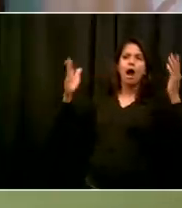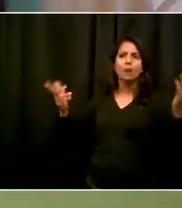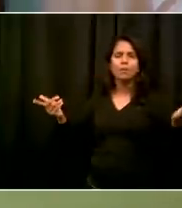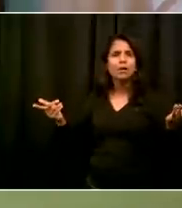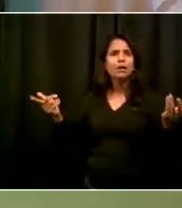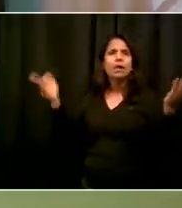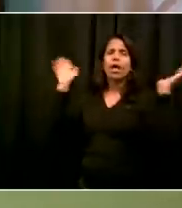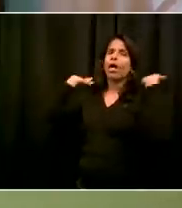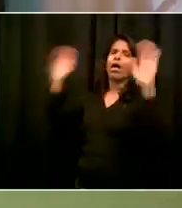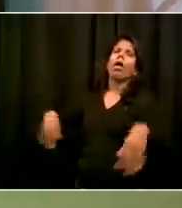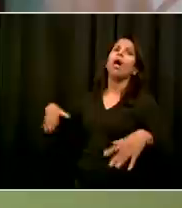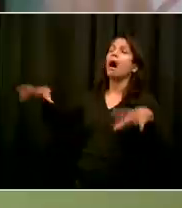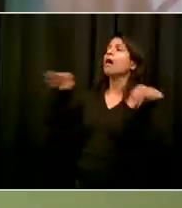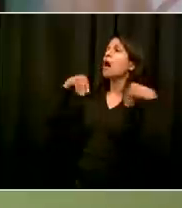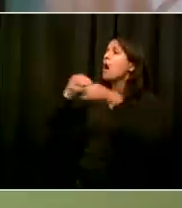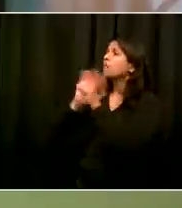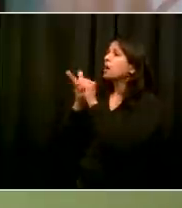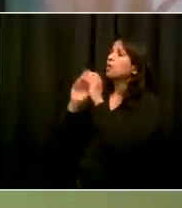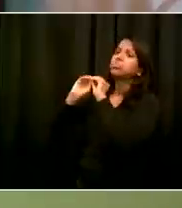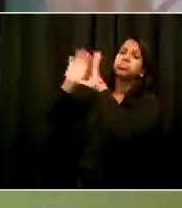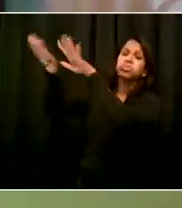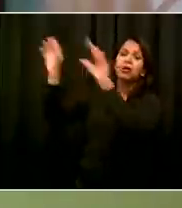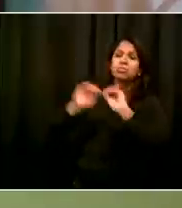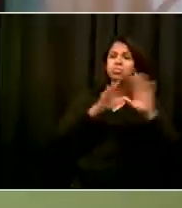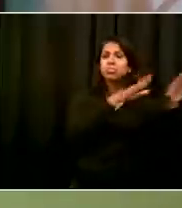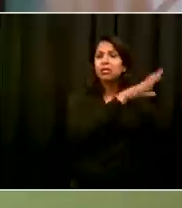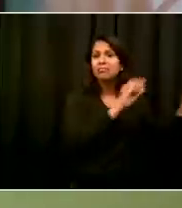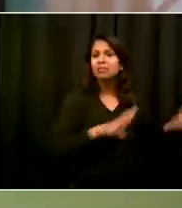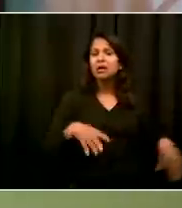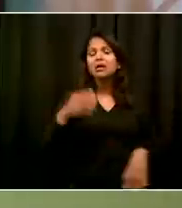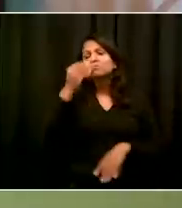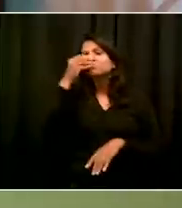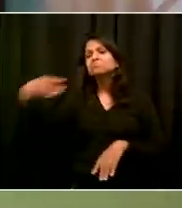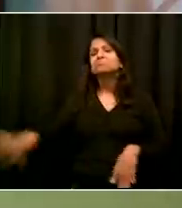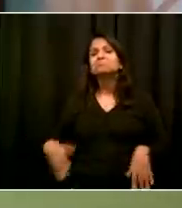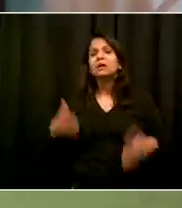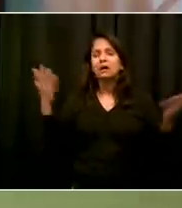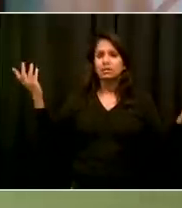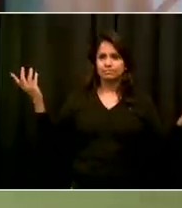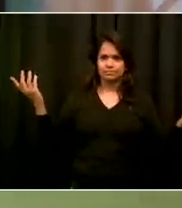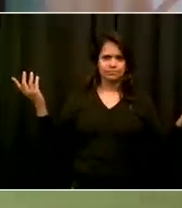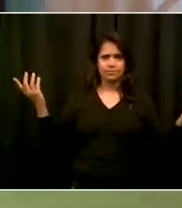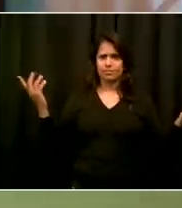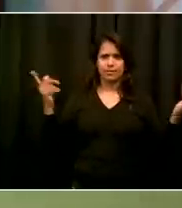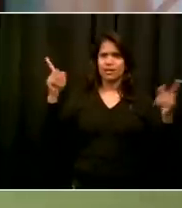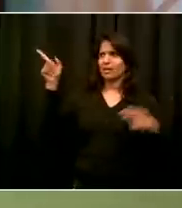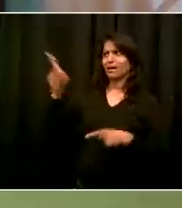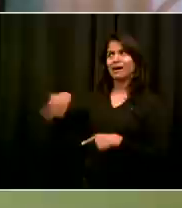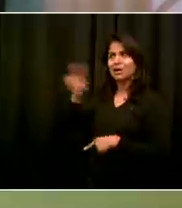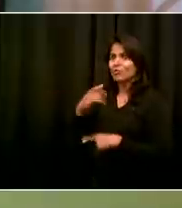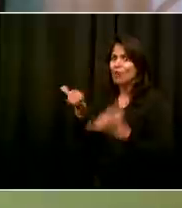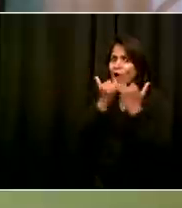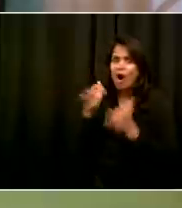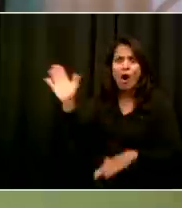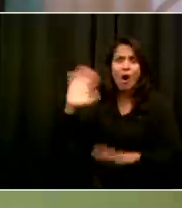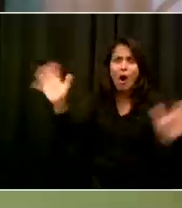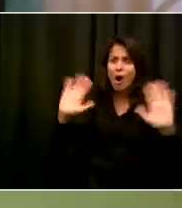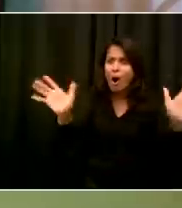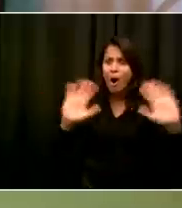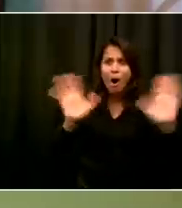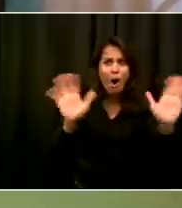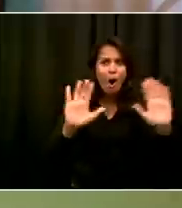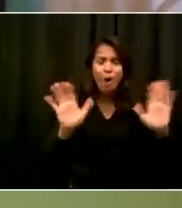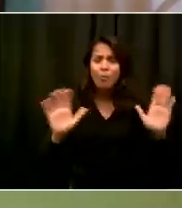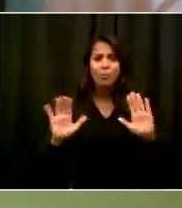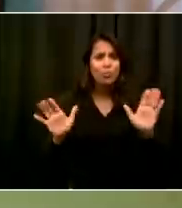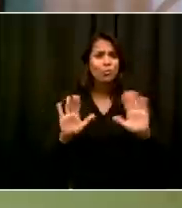There's no other way to get through this. The reality is the fastest way to restart your economy is to control the virus. And what you've seen